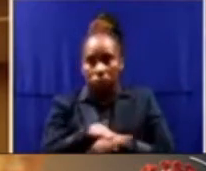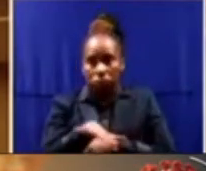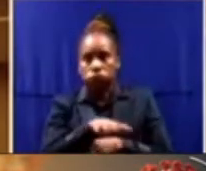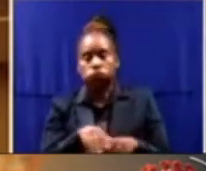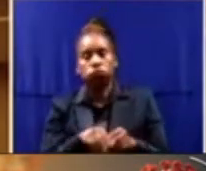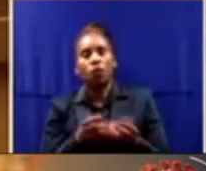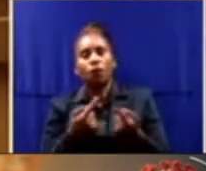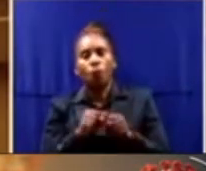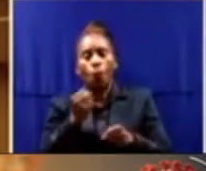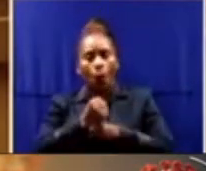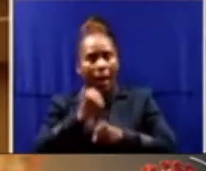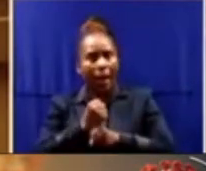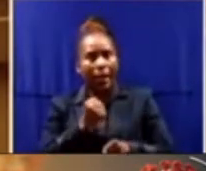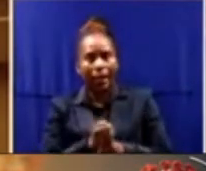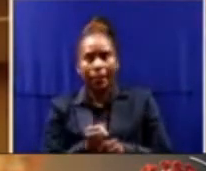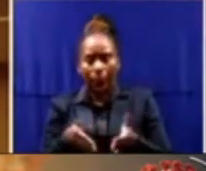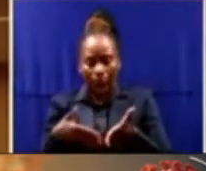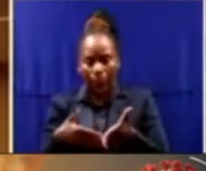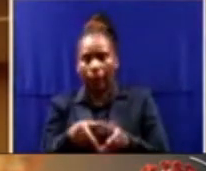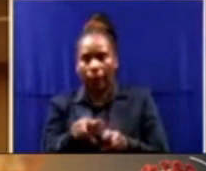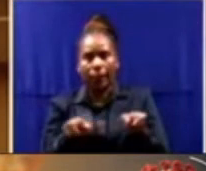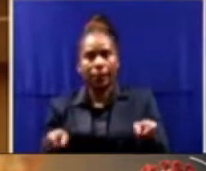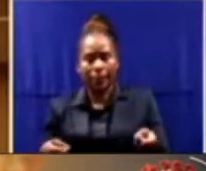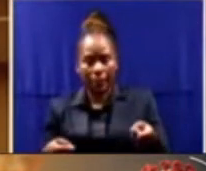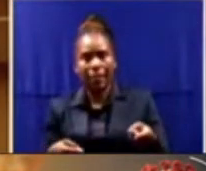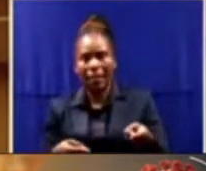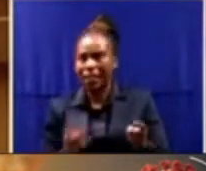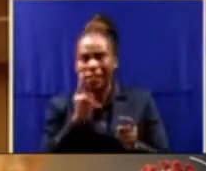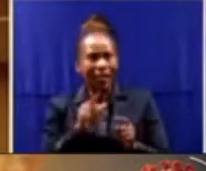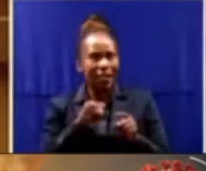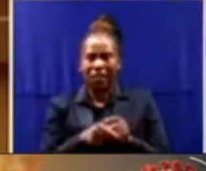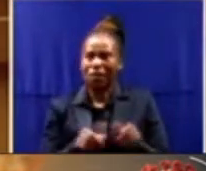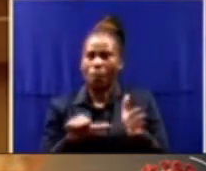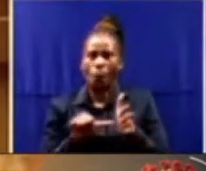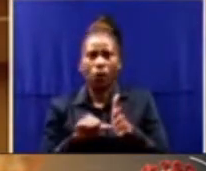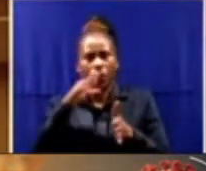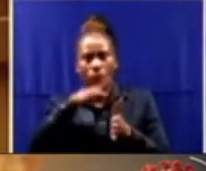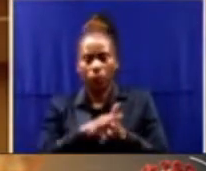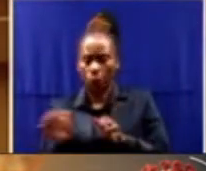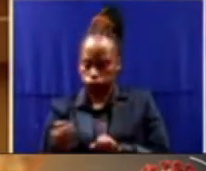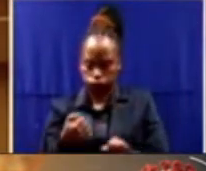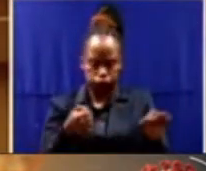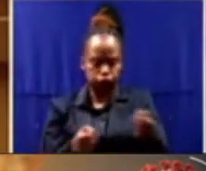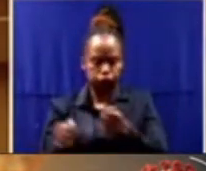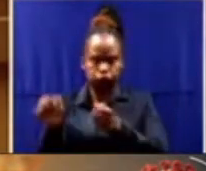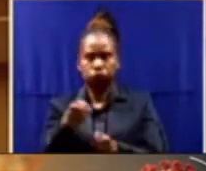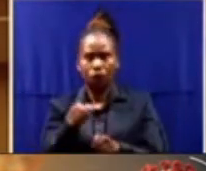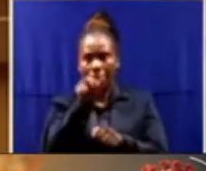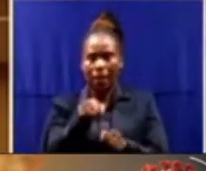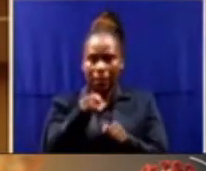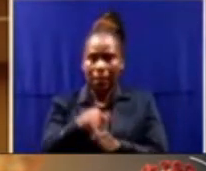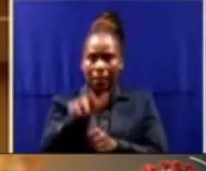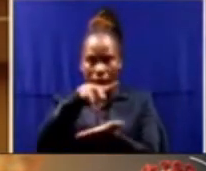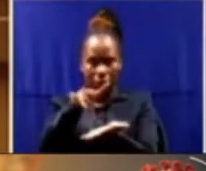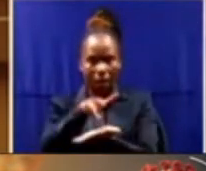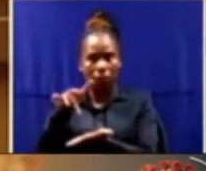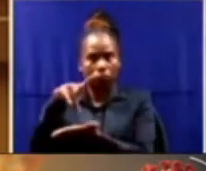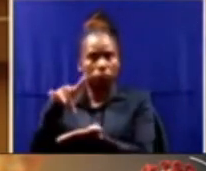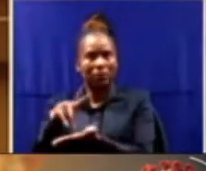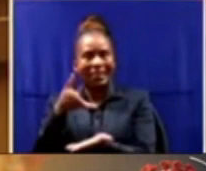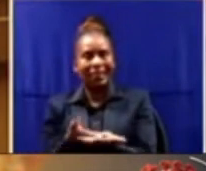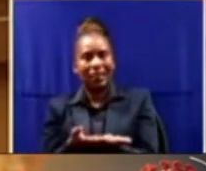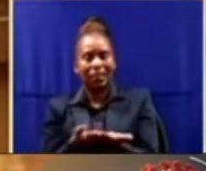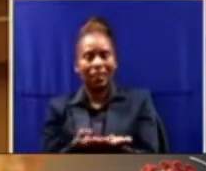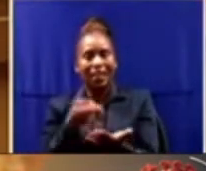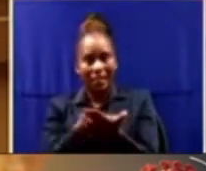internecine battle between the Minister and the National Commissioner, combined with catastrophic contract mismanagement, has led to a backlog